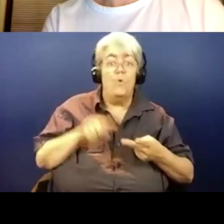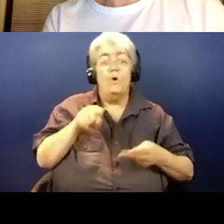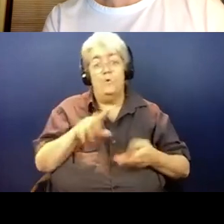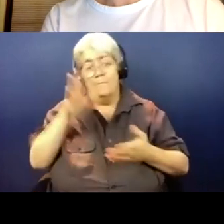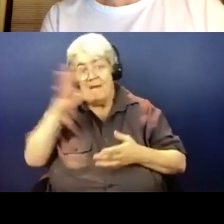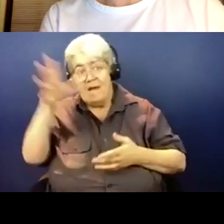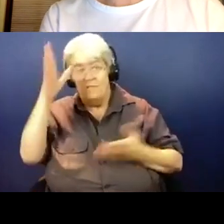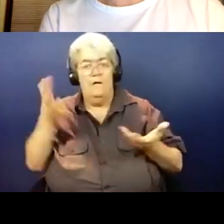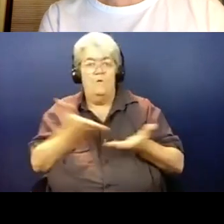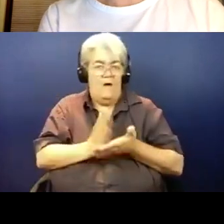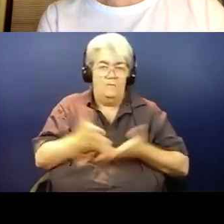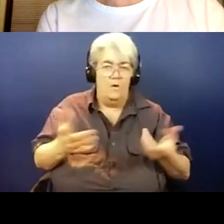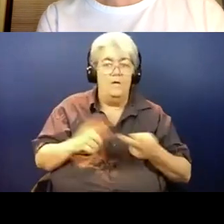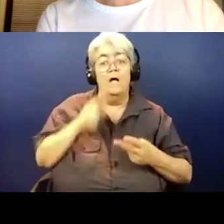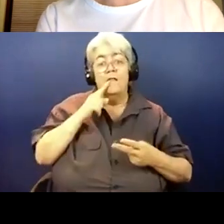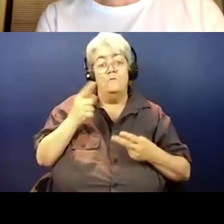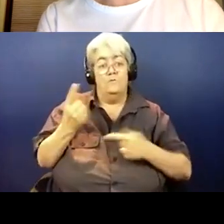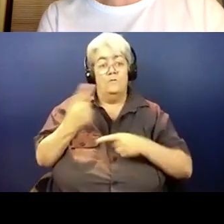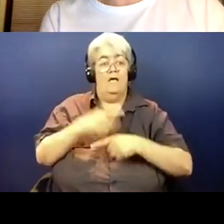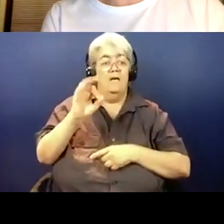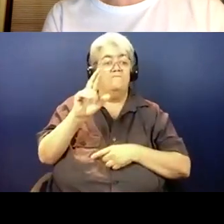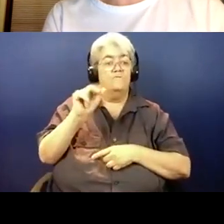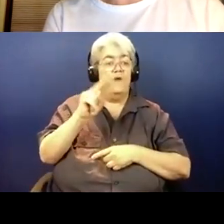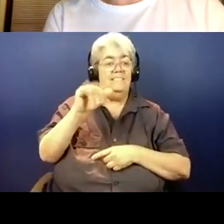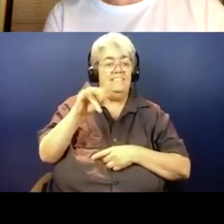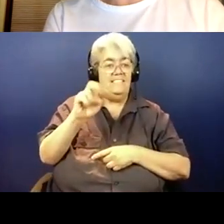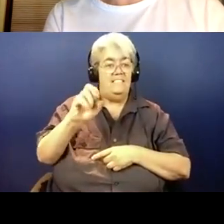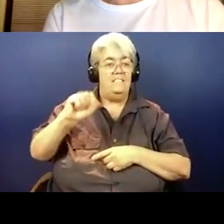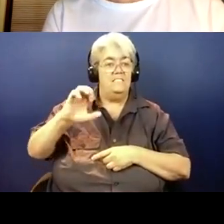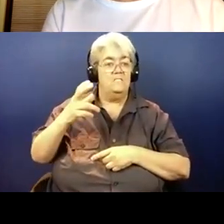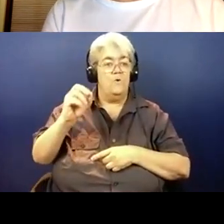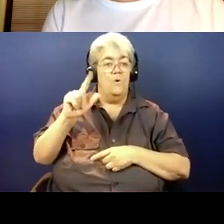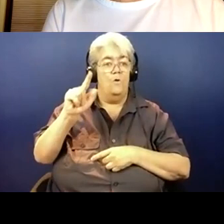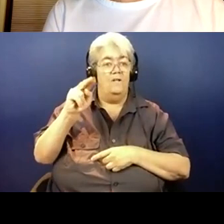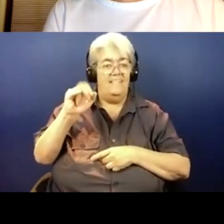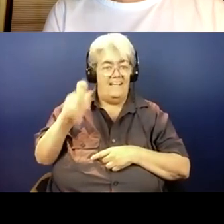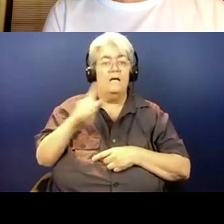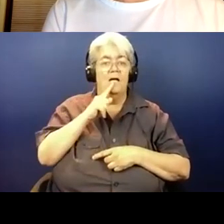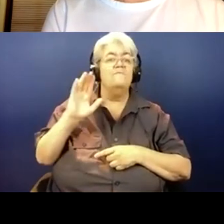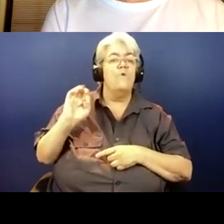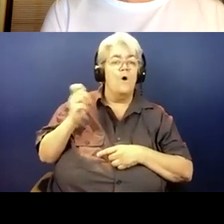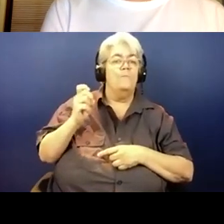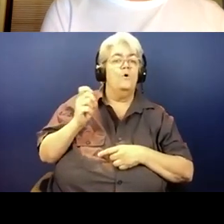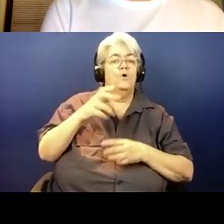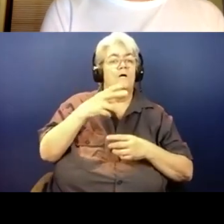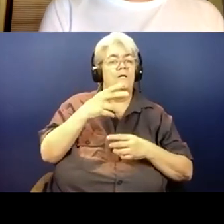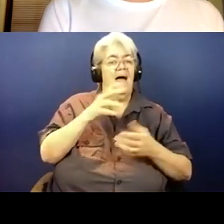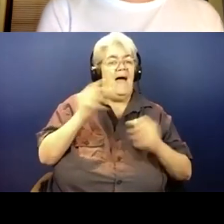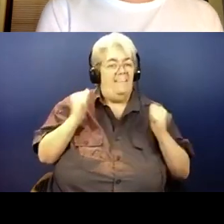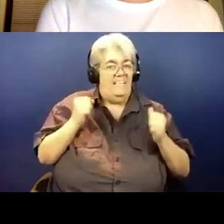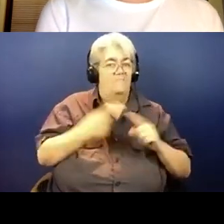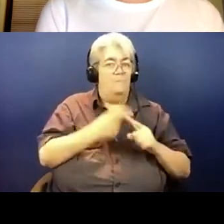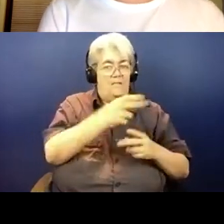presenters tonight are Francine Skolnick. She's a former high school student athlete and Rose Daly Rooney, our legal director